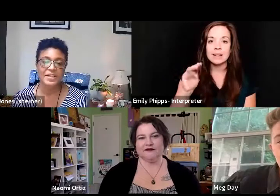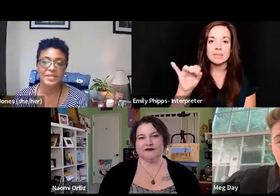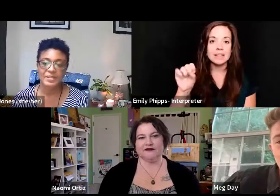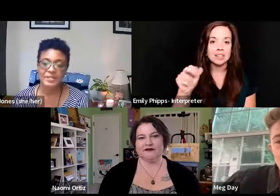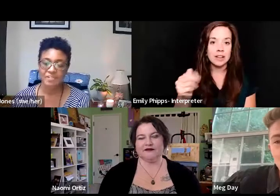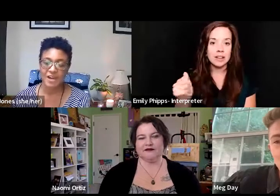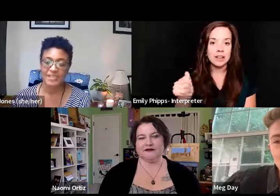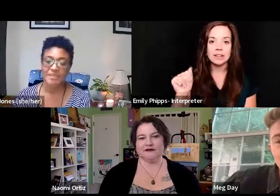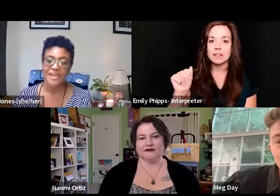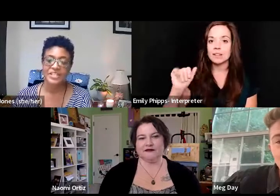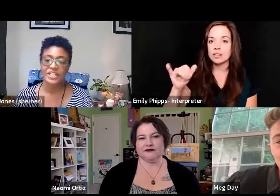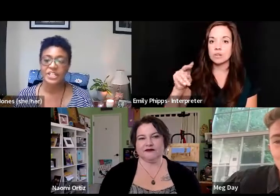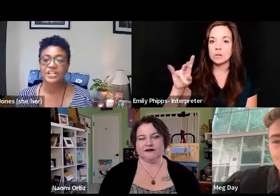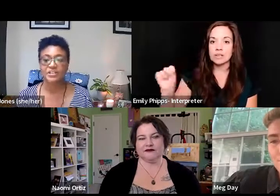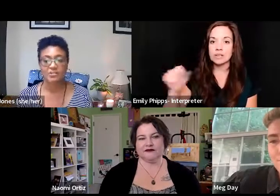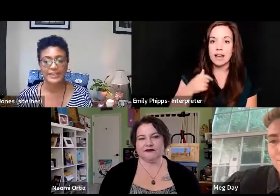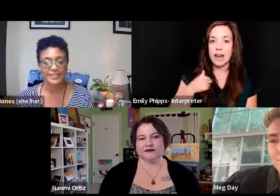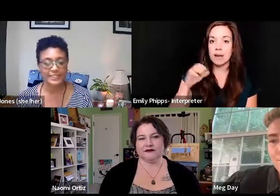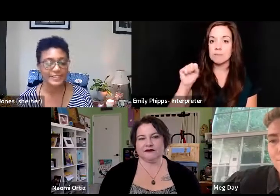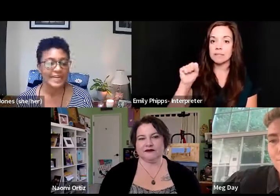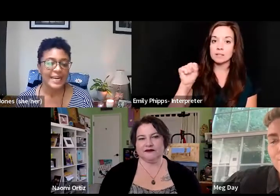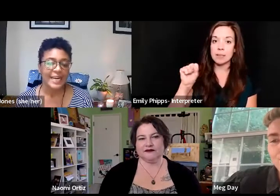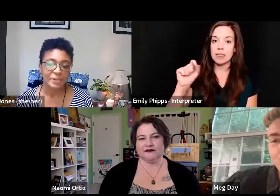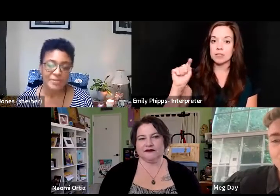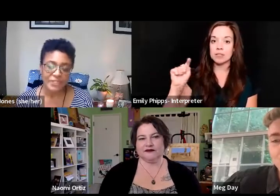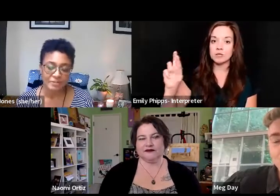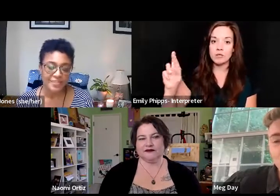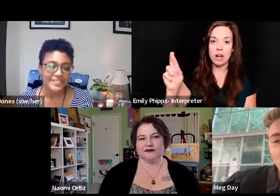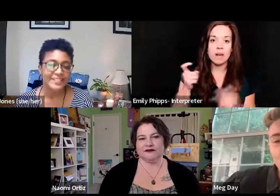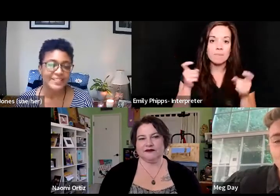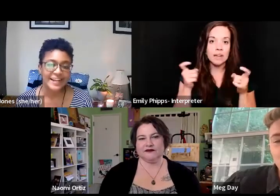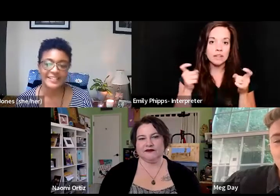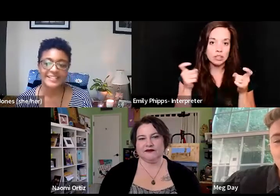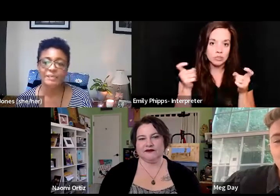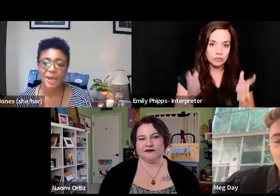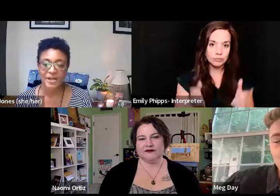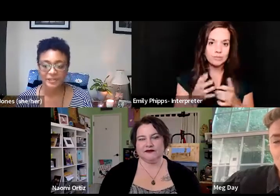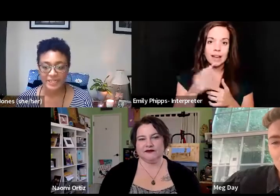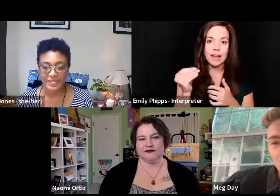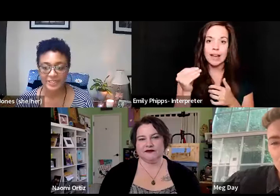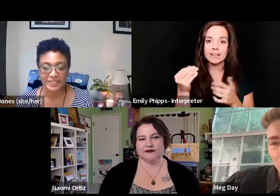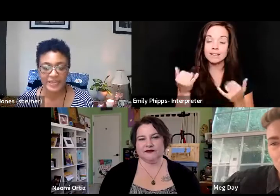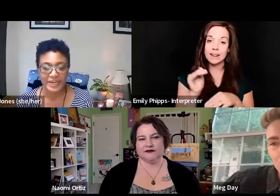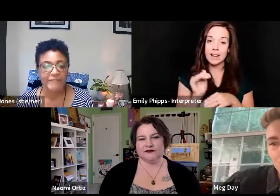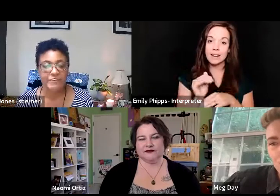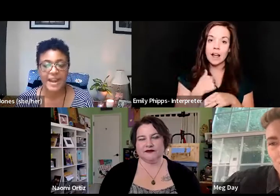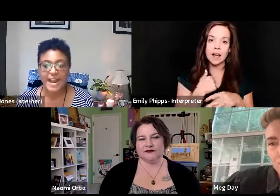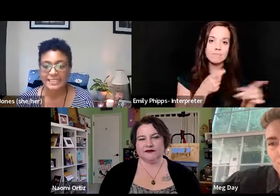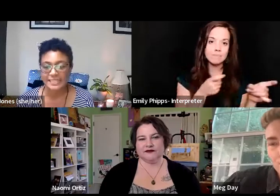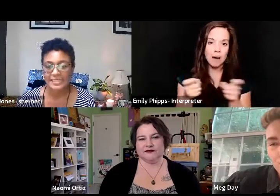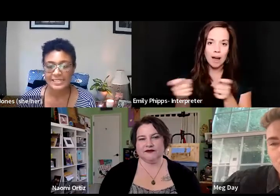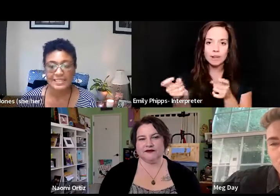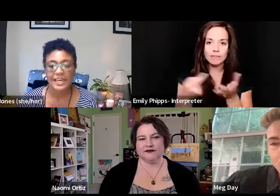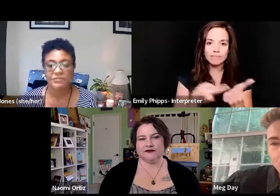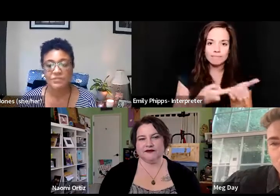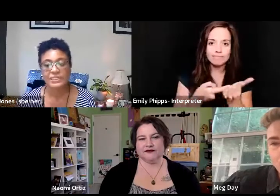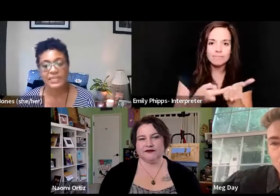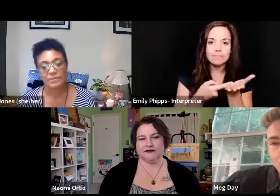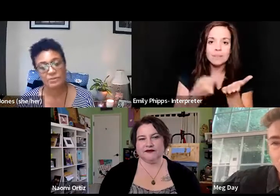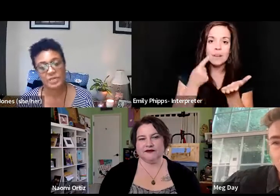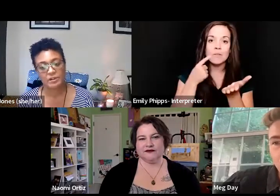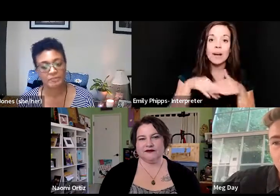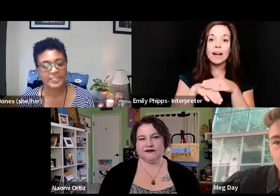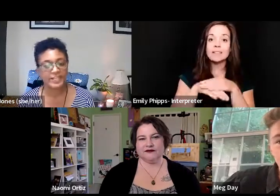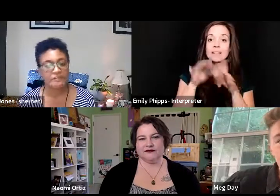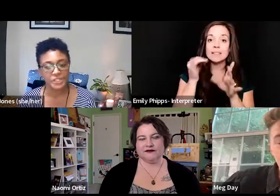am Split This Rock's managing director, and I'll be serving as tonight's moderator for access. Everyone